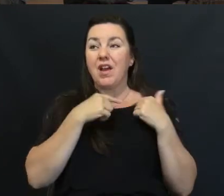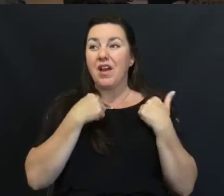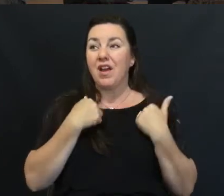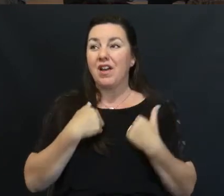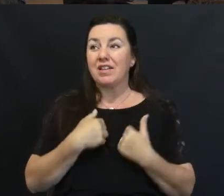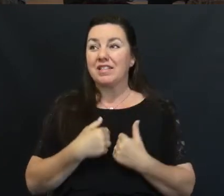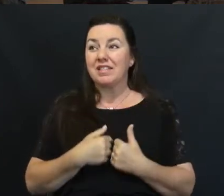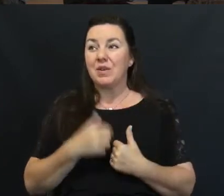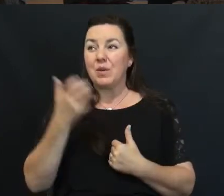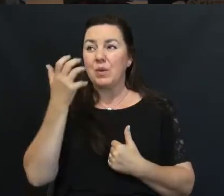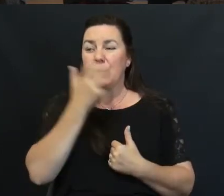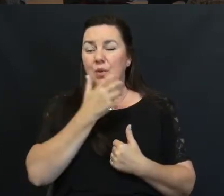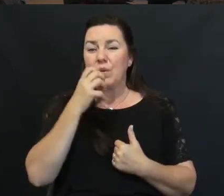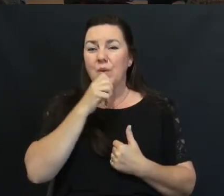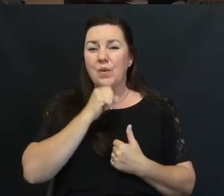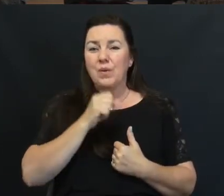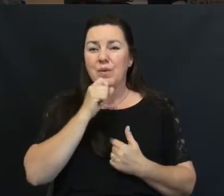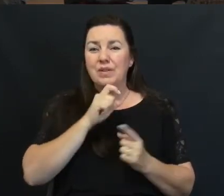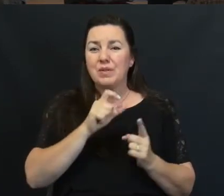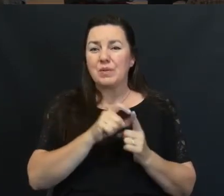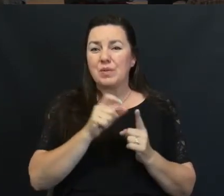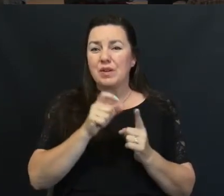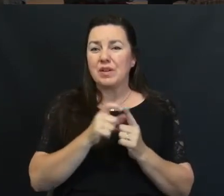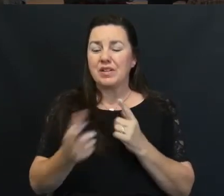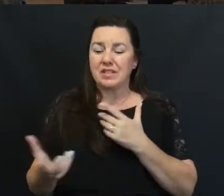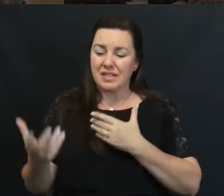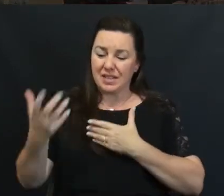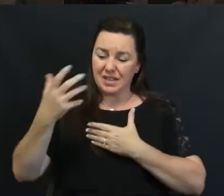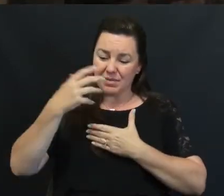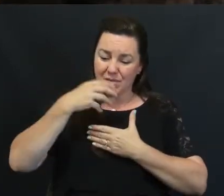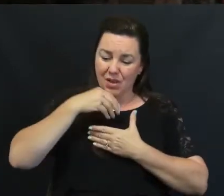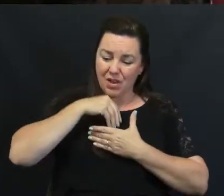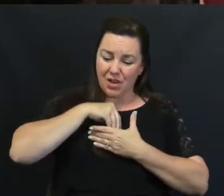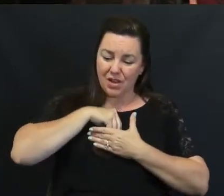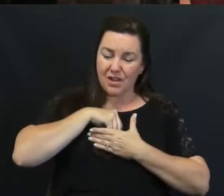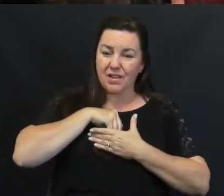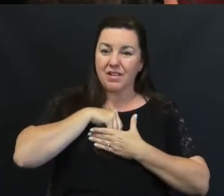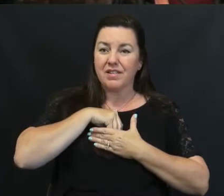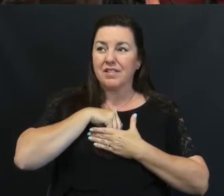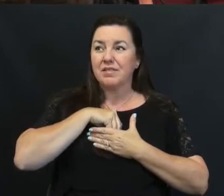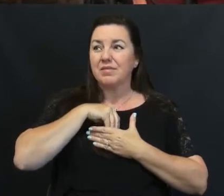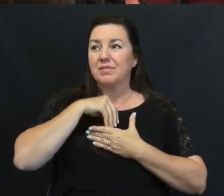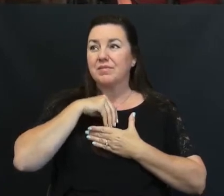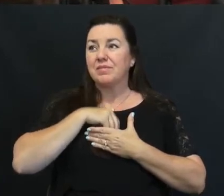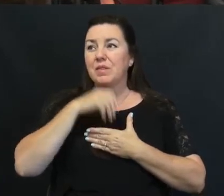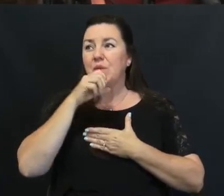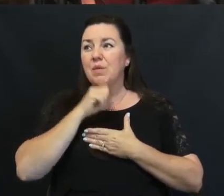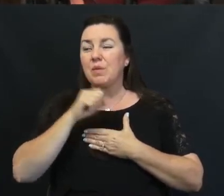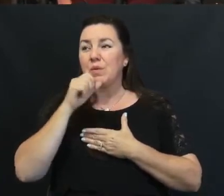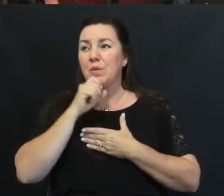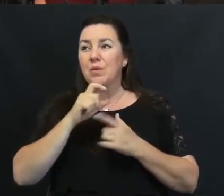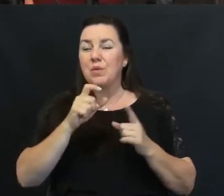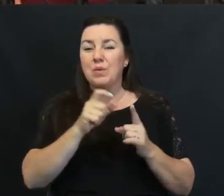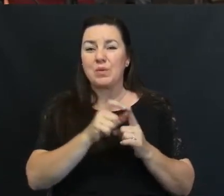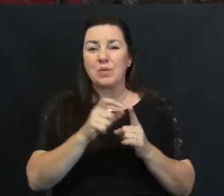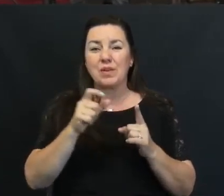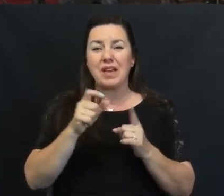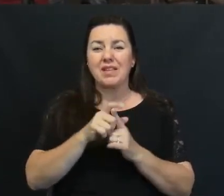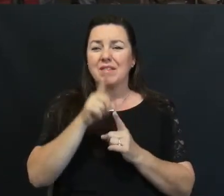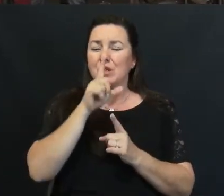hearts. Oh, let the ancient words impart. Ancient words